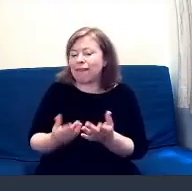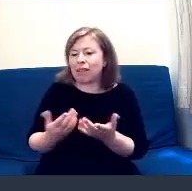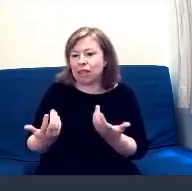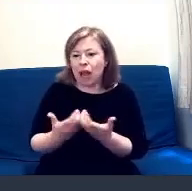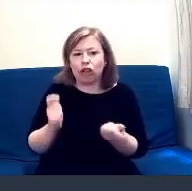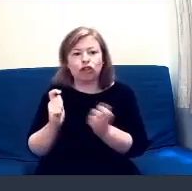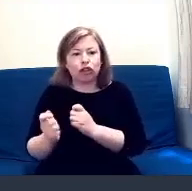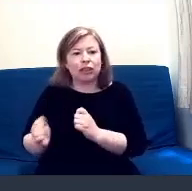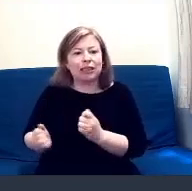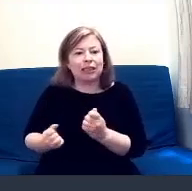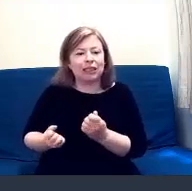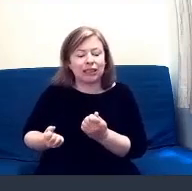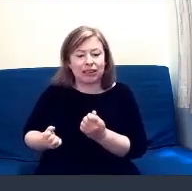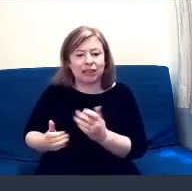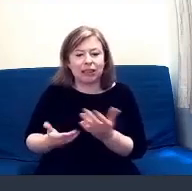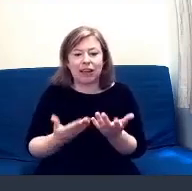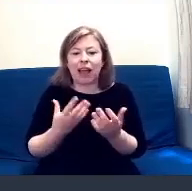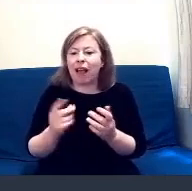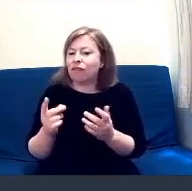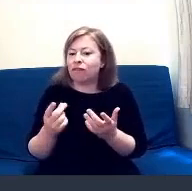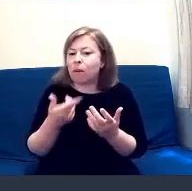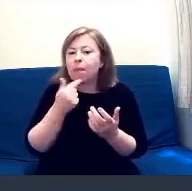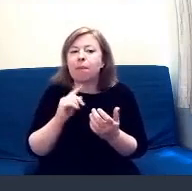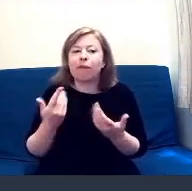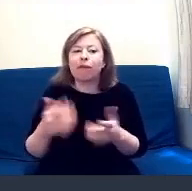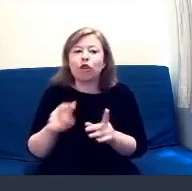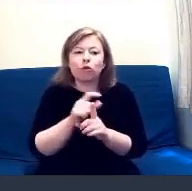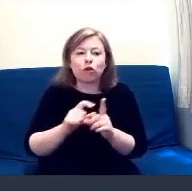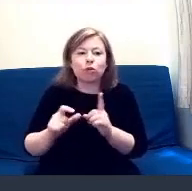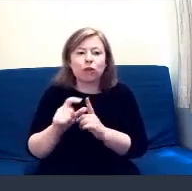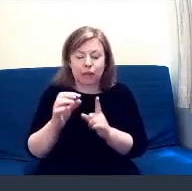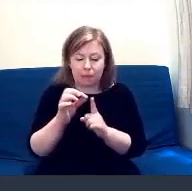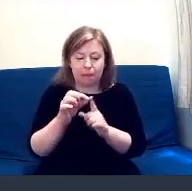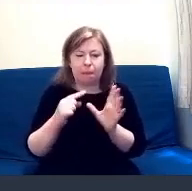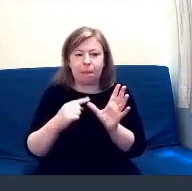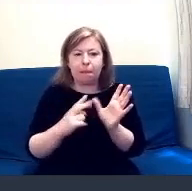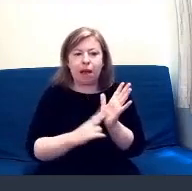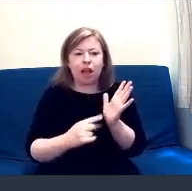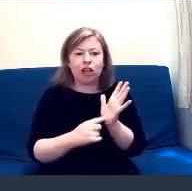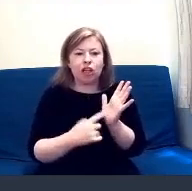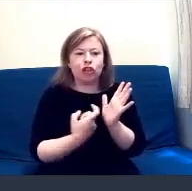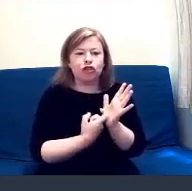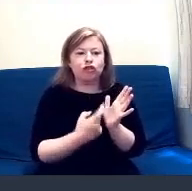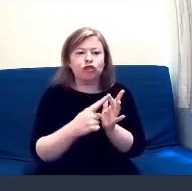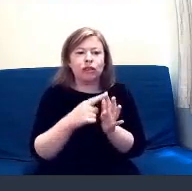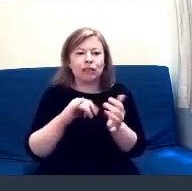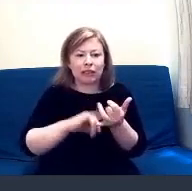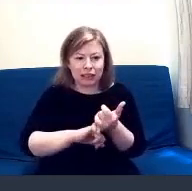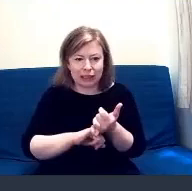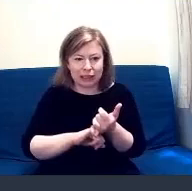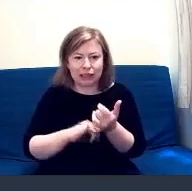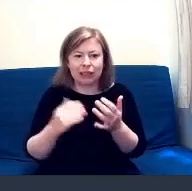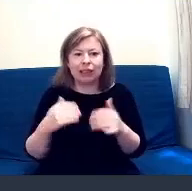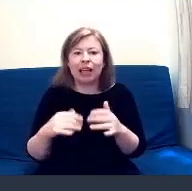community pantries, we've got people that have looked at their environments, such as our Little Litter